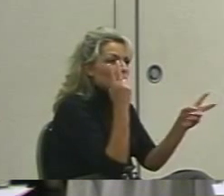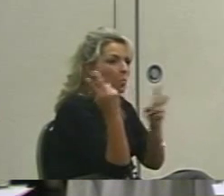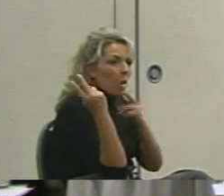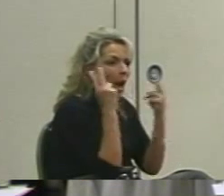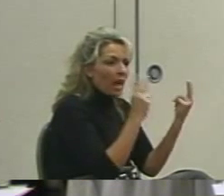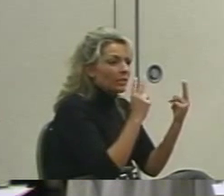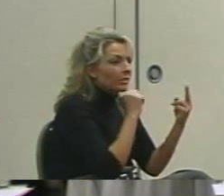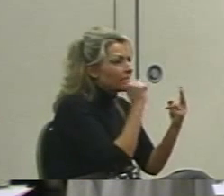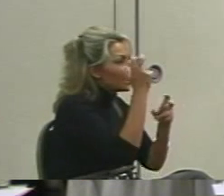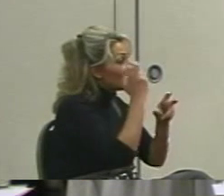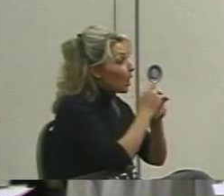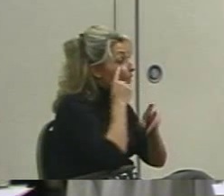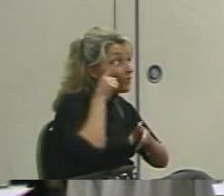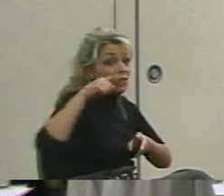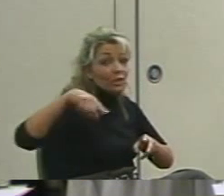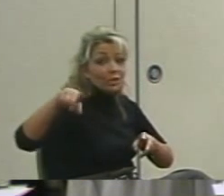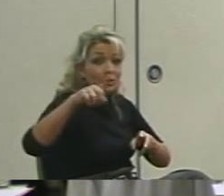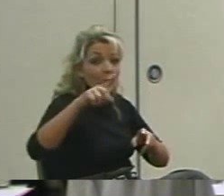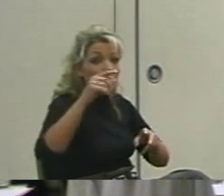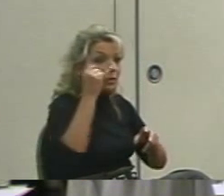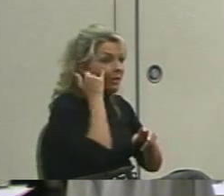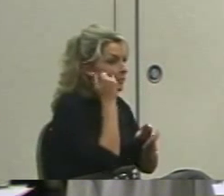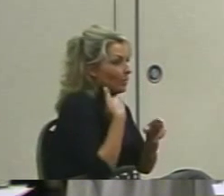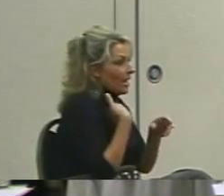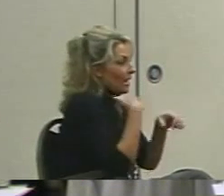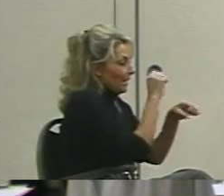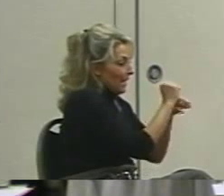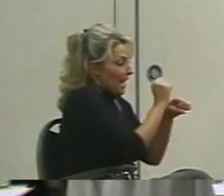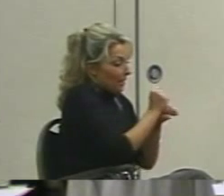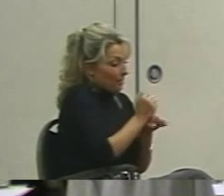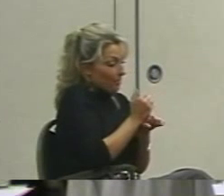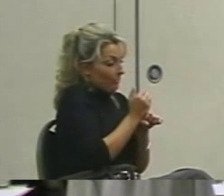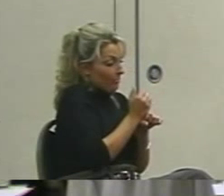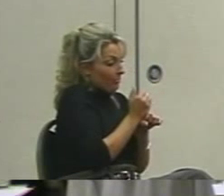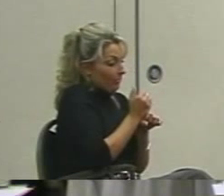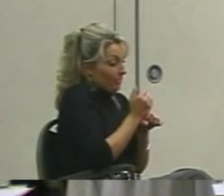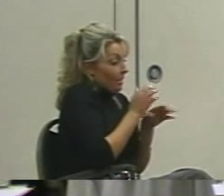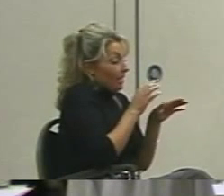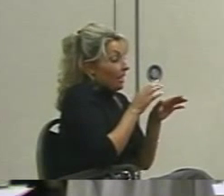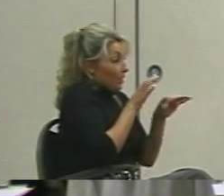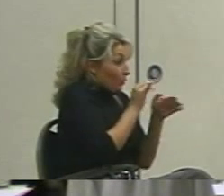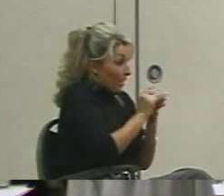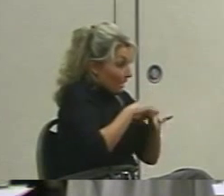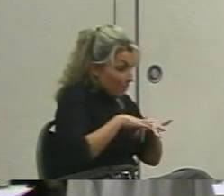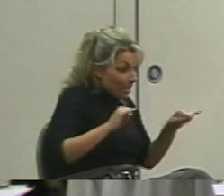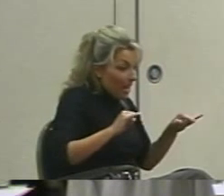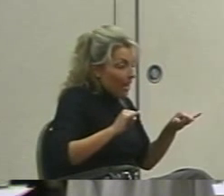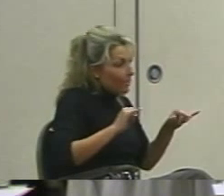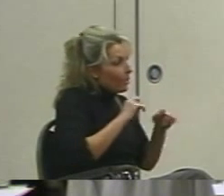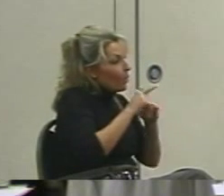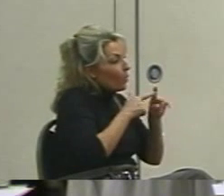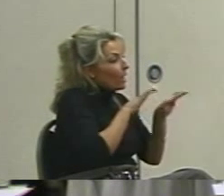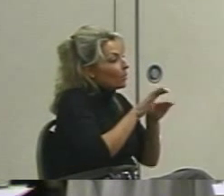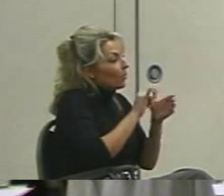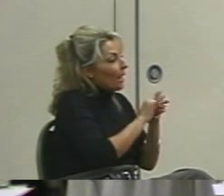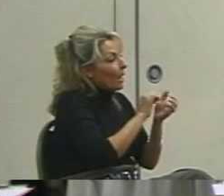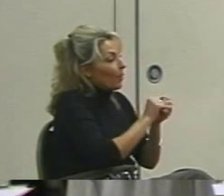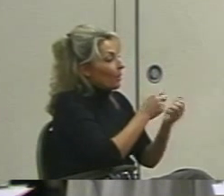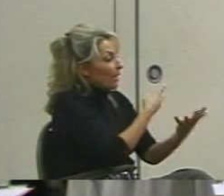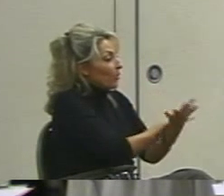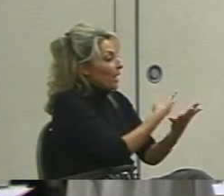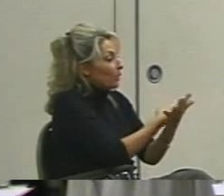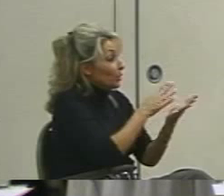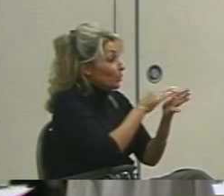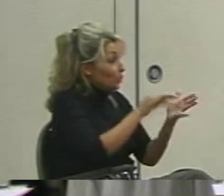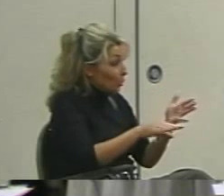Probably not as difficult for you as it would be if you had a task in front of you. Now when I do this with my graduate students and they're all busily taking notes, they hate